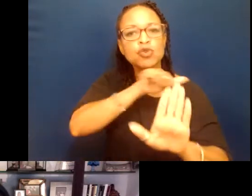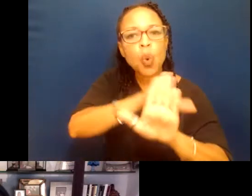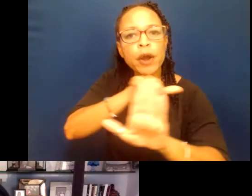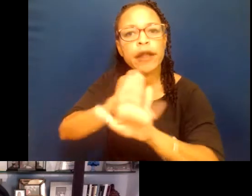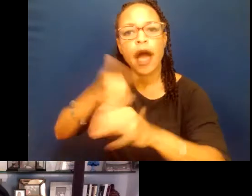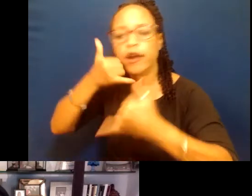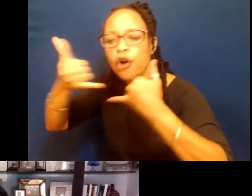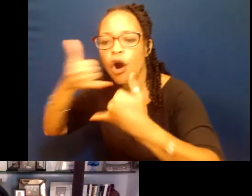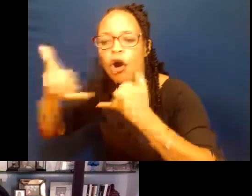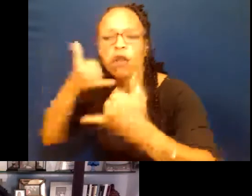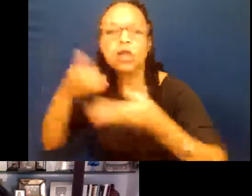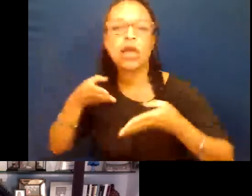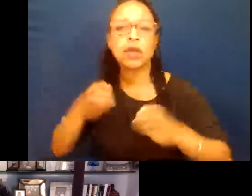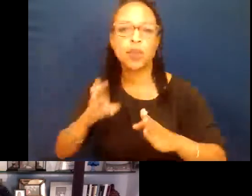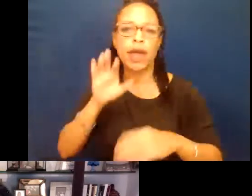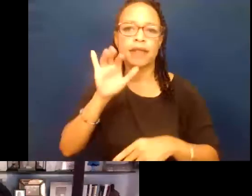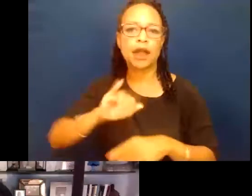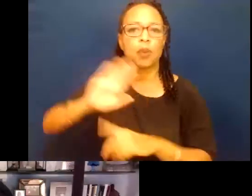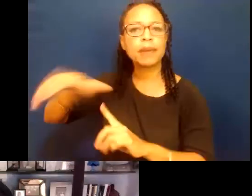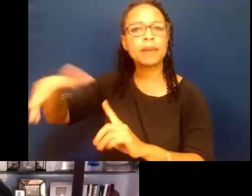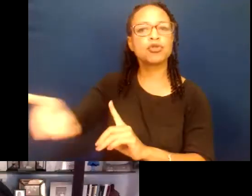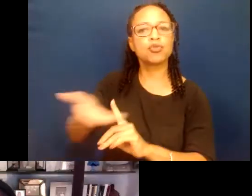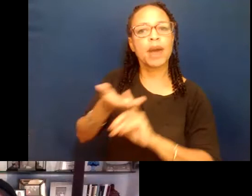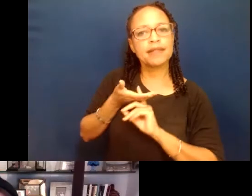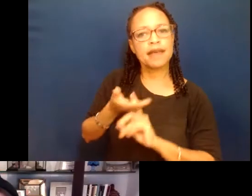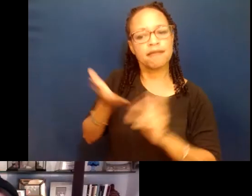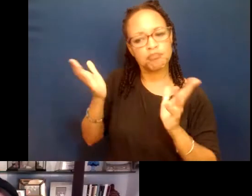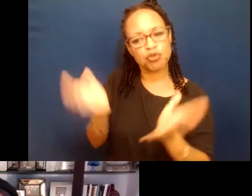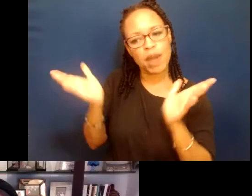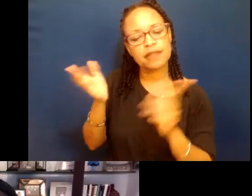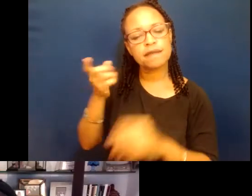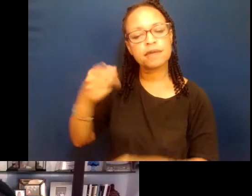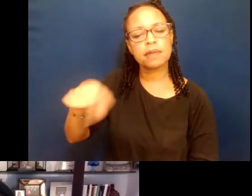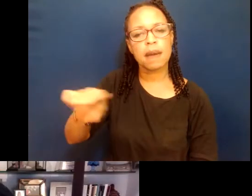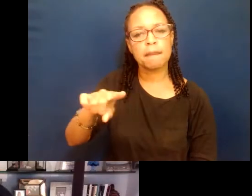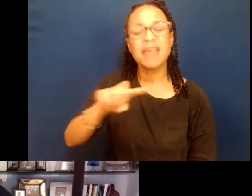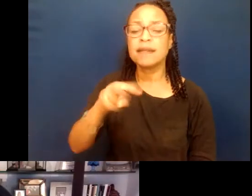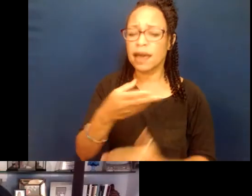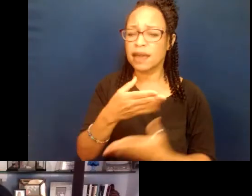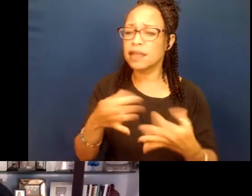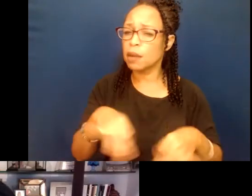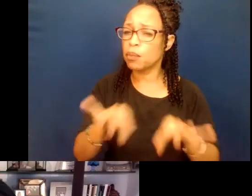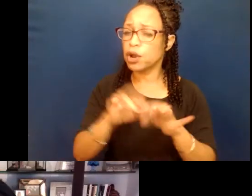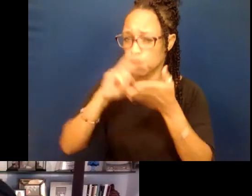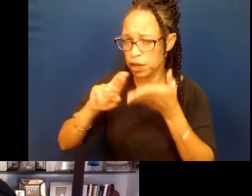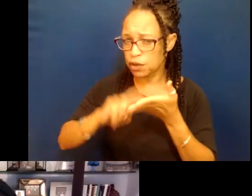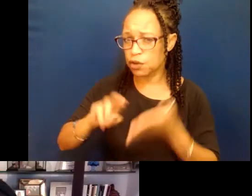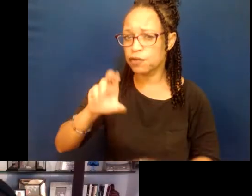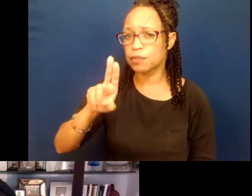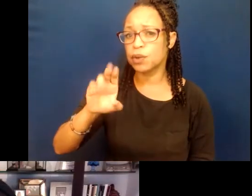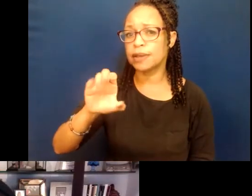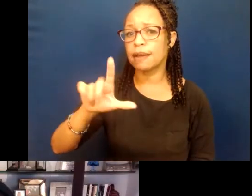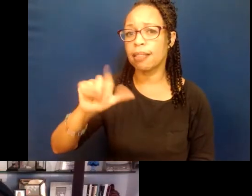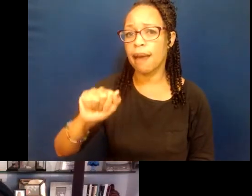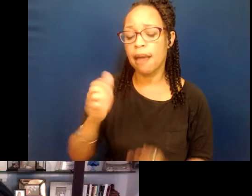in ways that are going to be persuasive to them. Now, the second thing, and I think this is important, research from UCLA found that